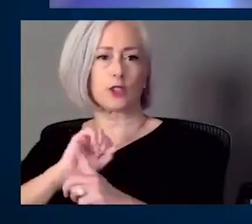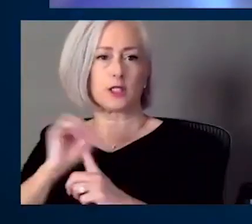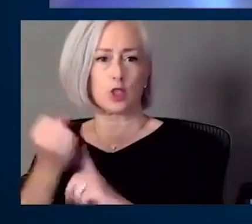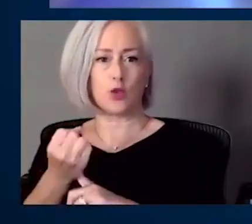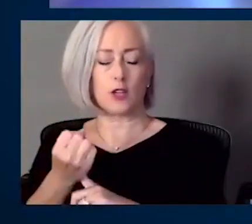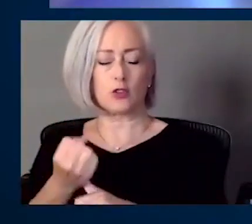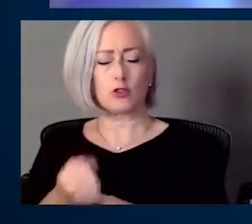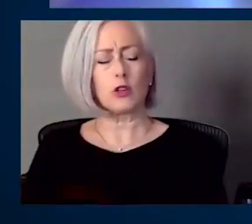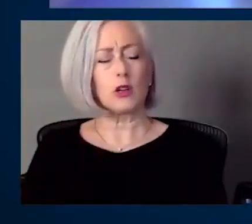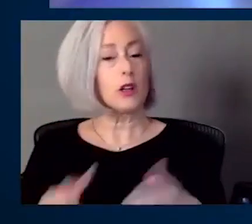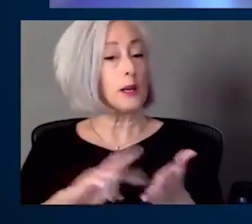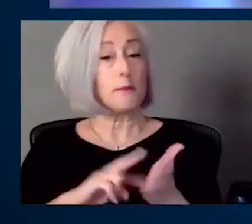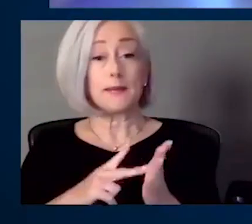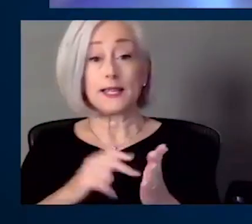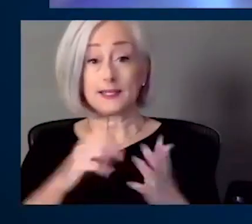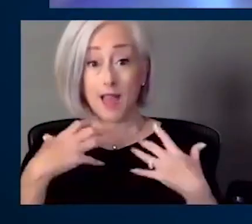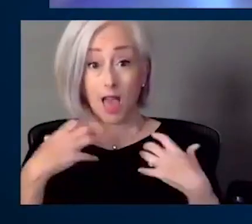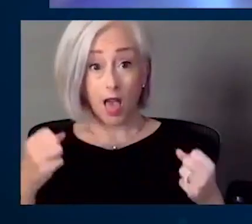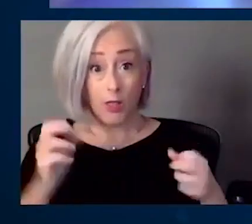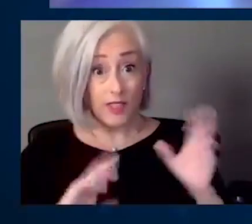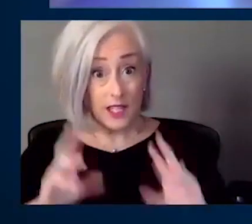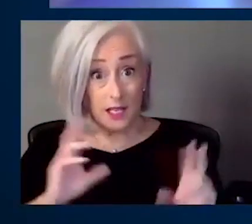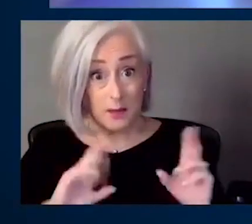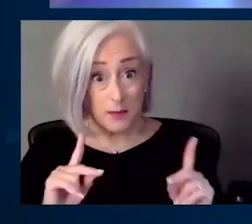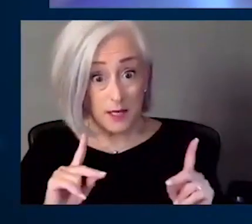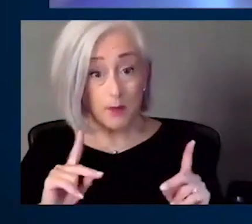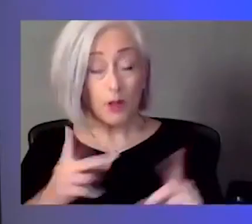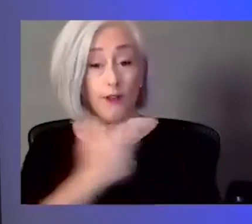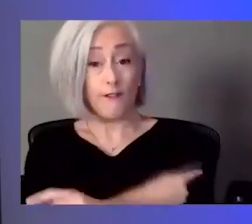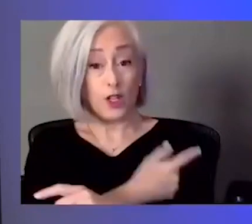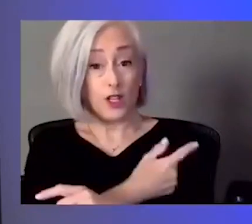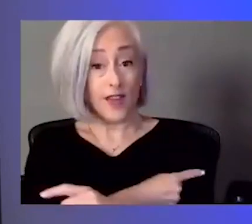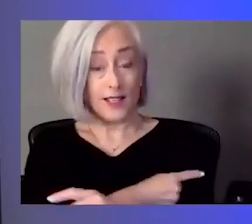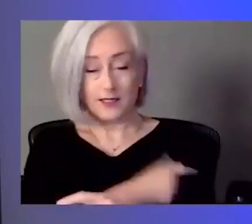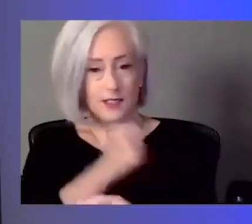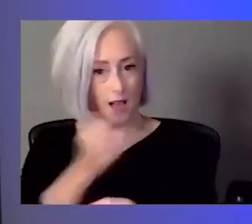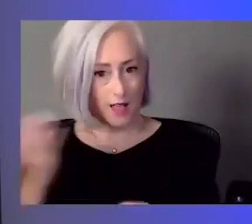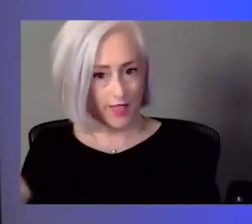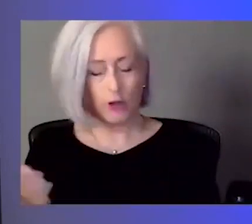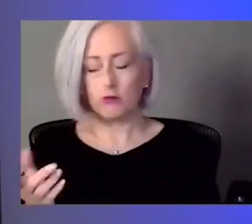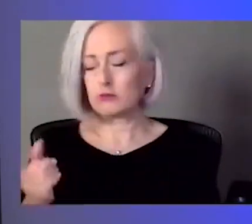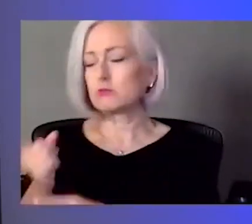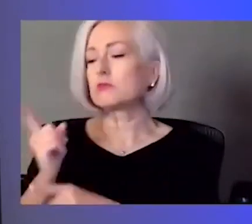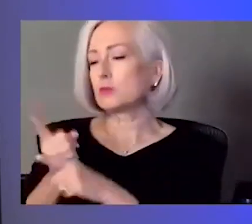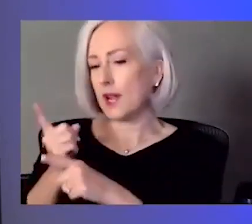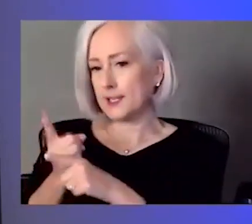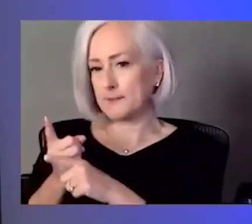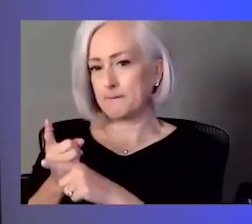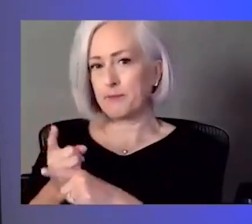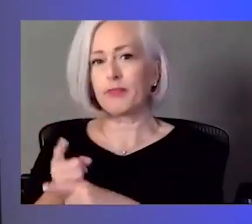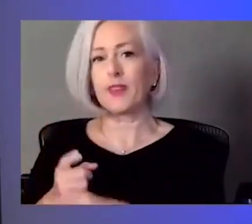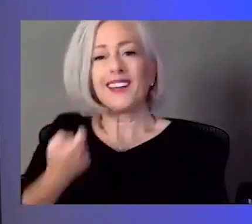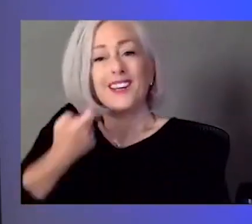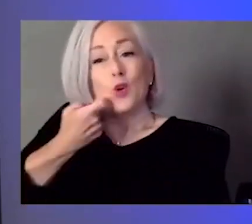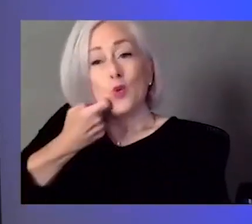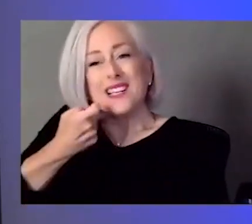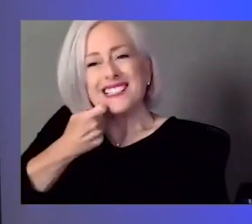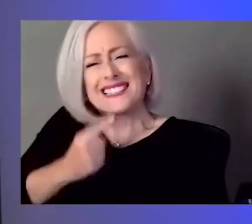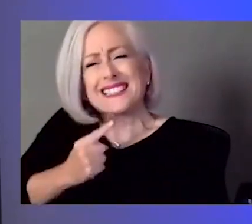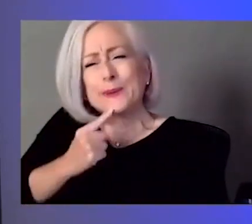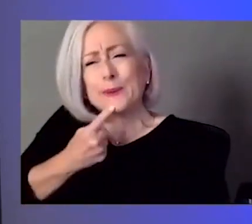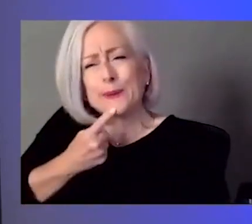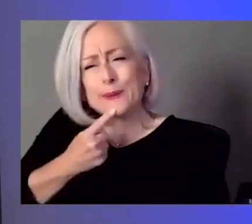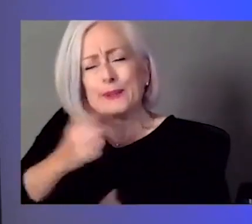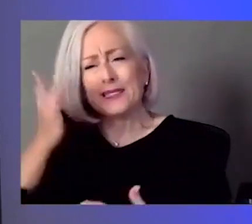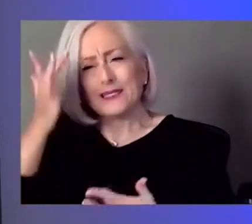Correct. Who are also fully vaccinated. I know some of our most recent critically ill folks were unvaccinated,